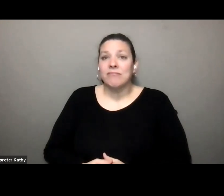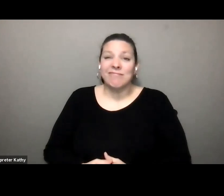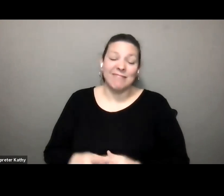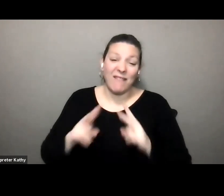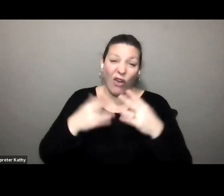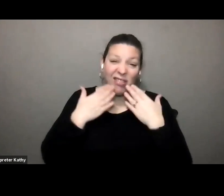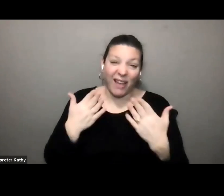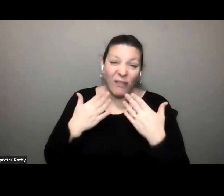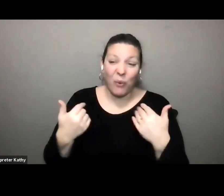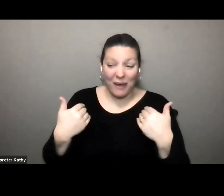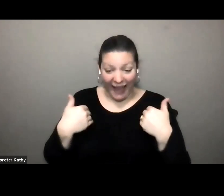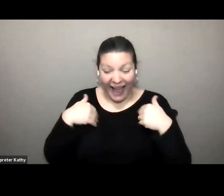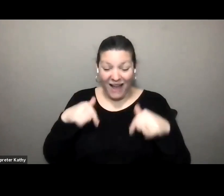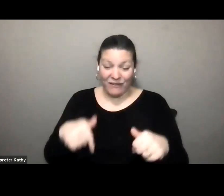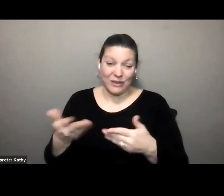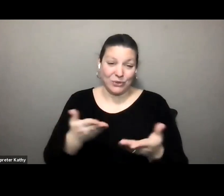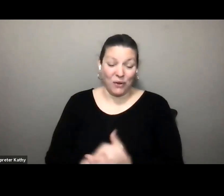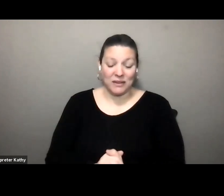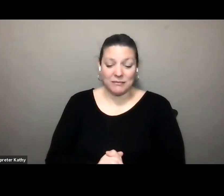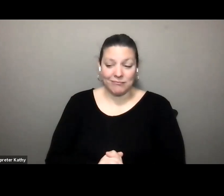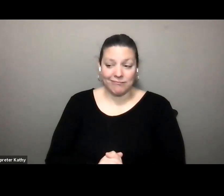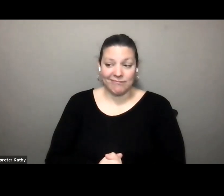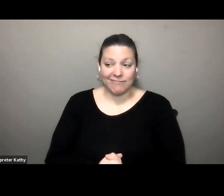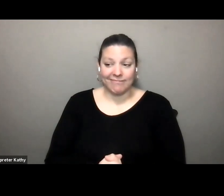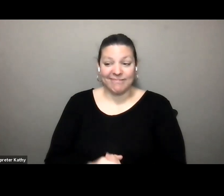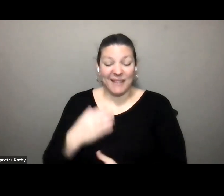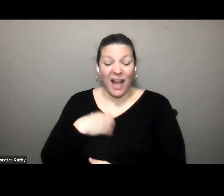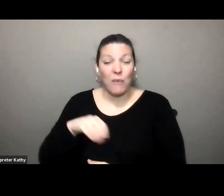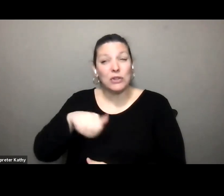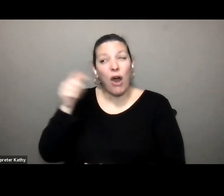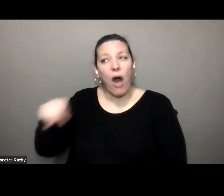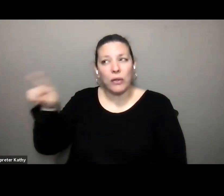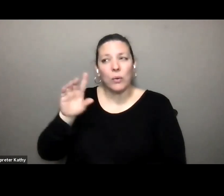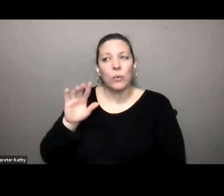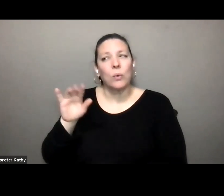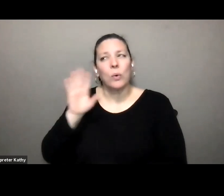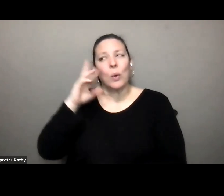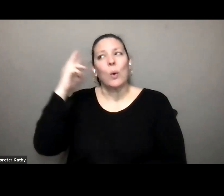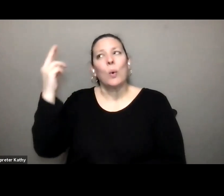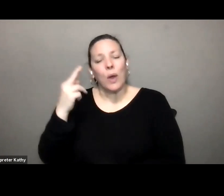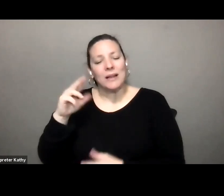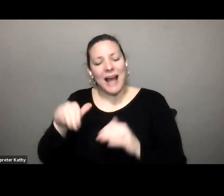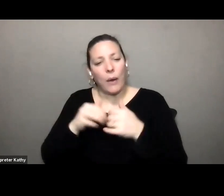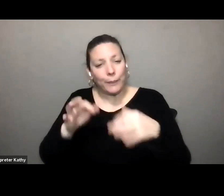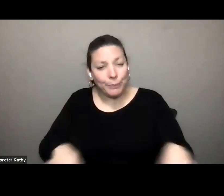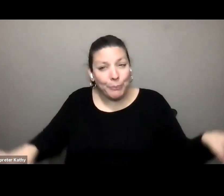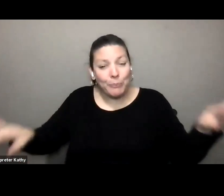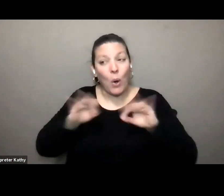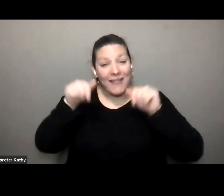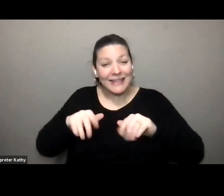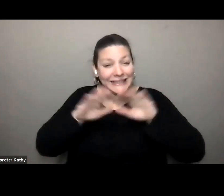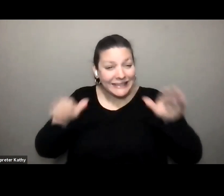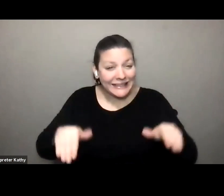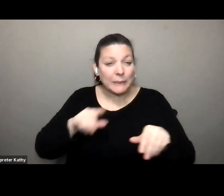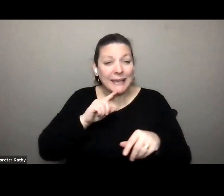that we do have this service i wish other people would realize the importance of having a system like tarda or